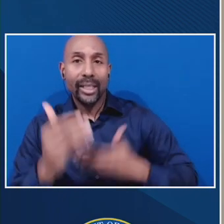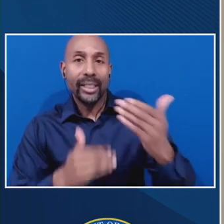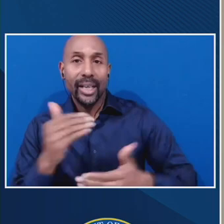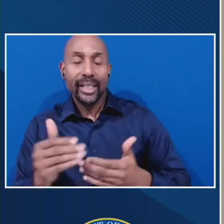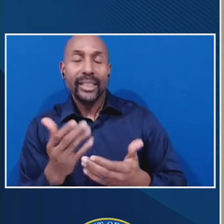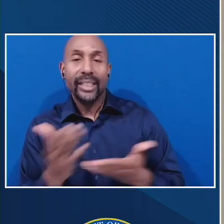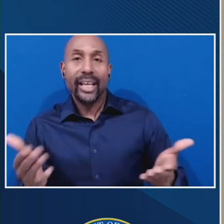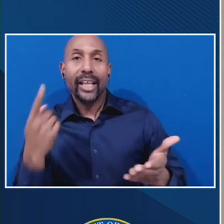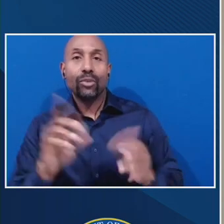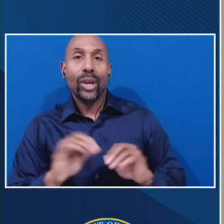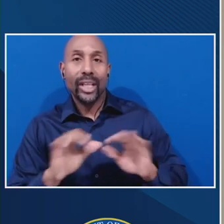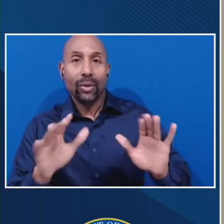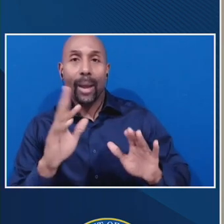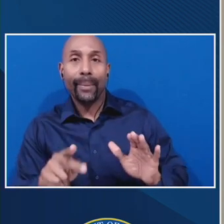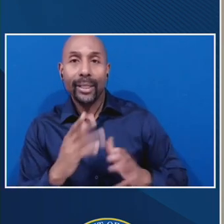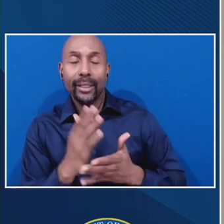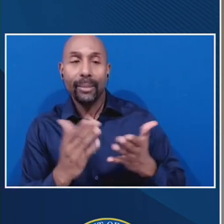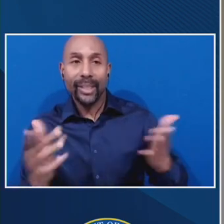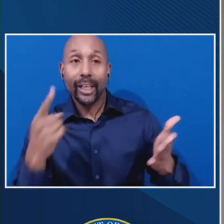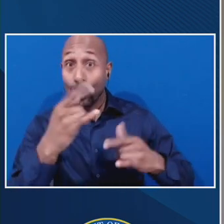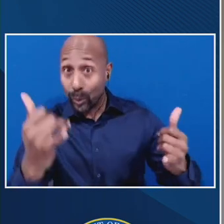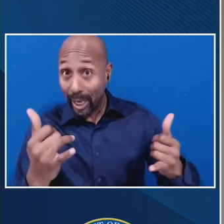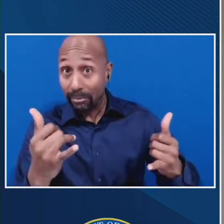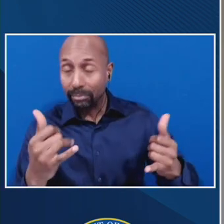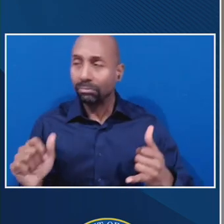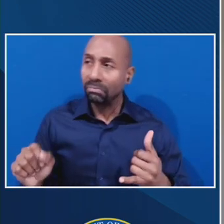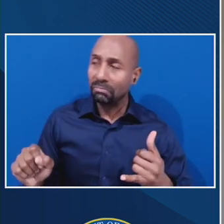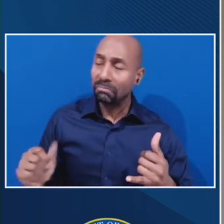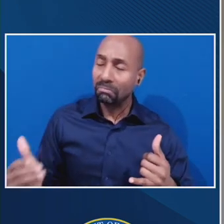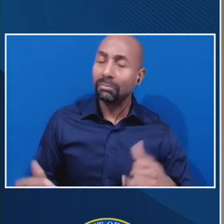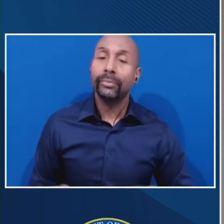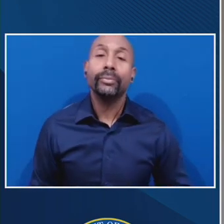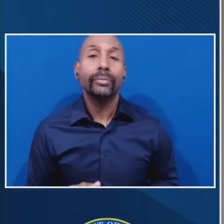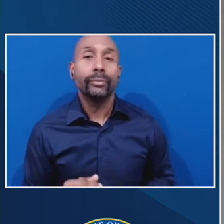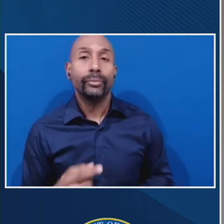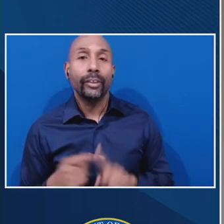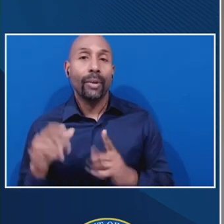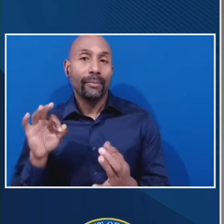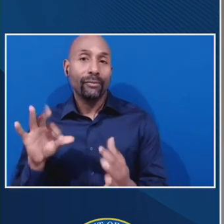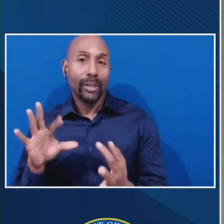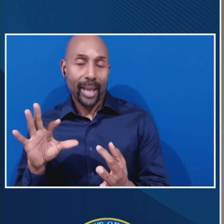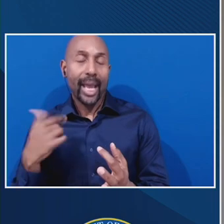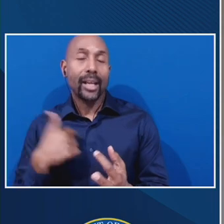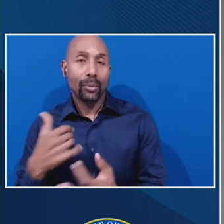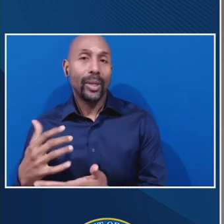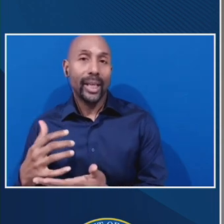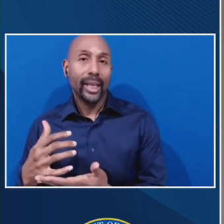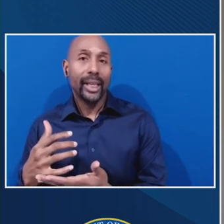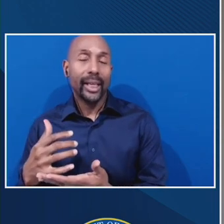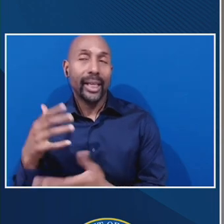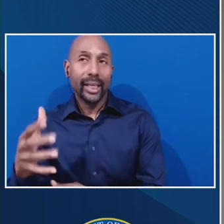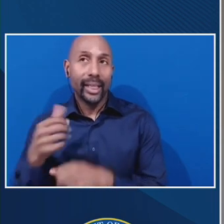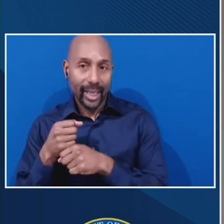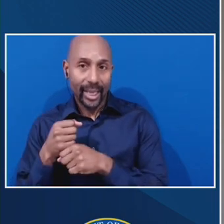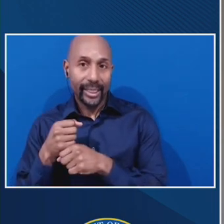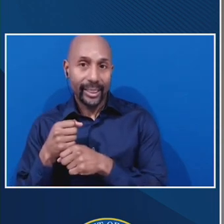for today. Um, based on feedback that we received, um,